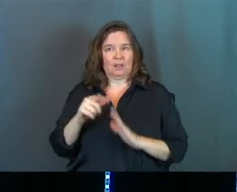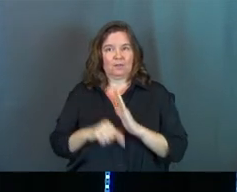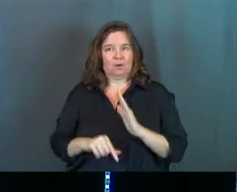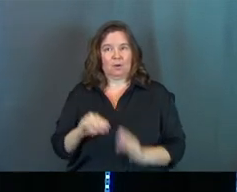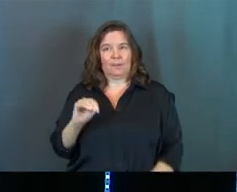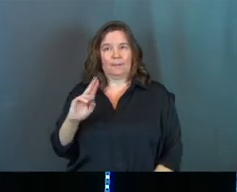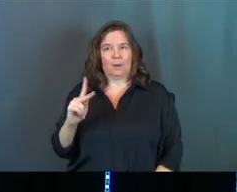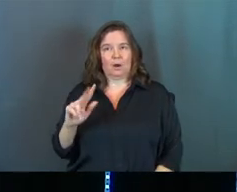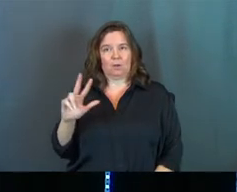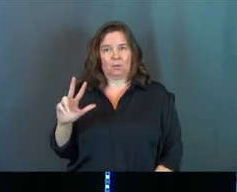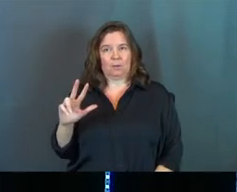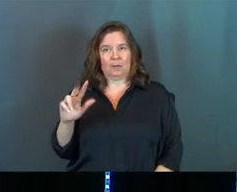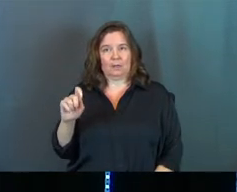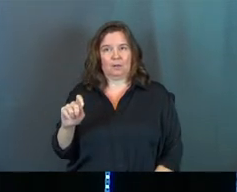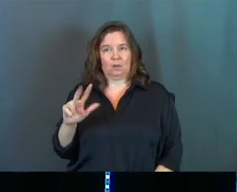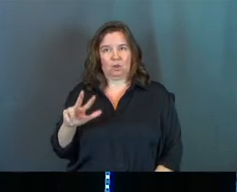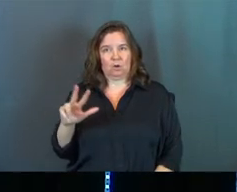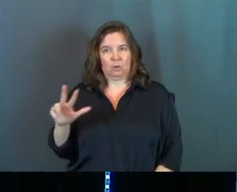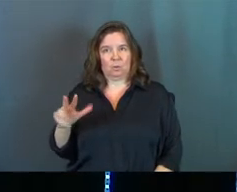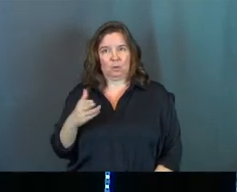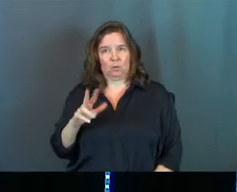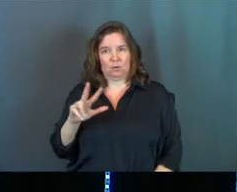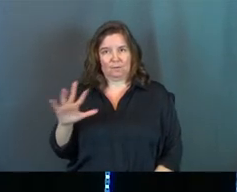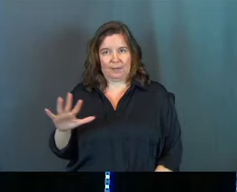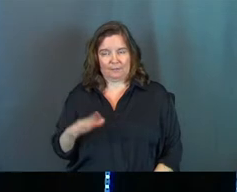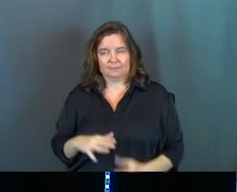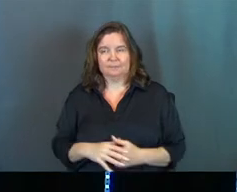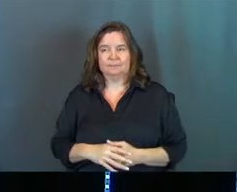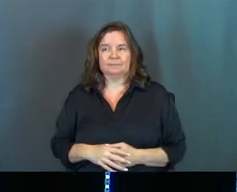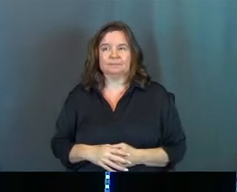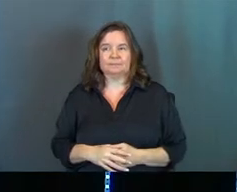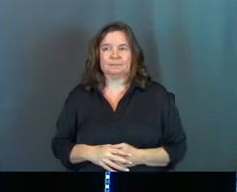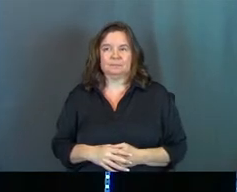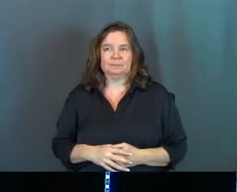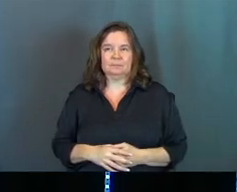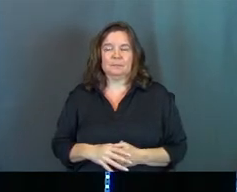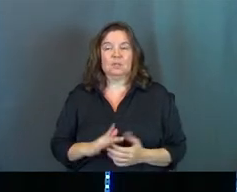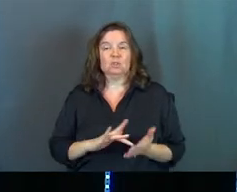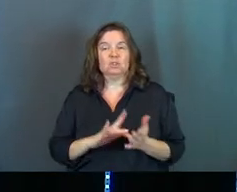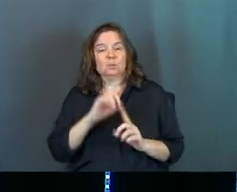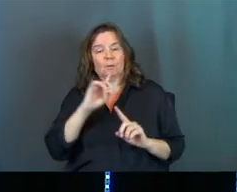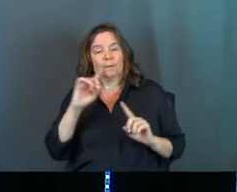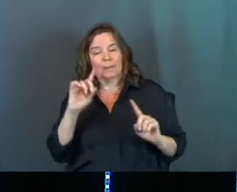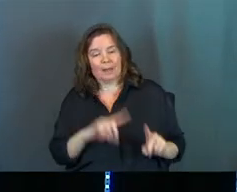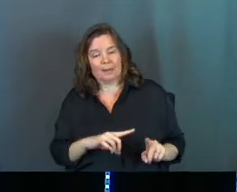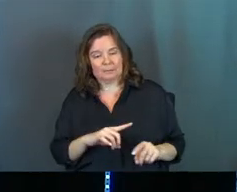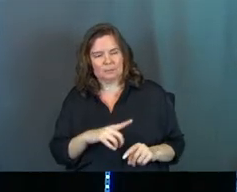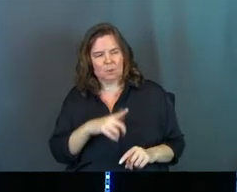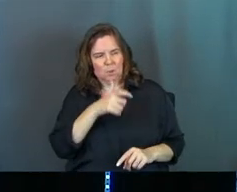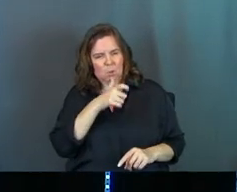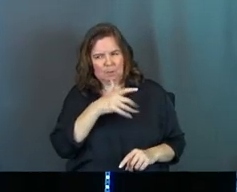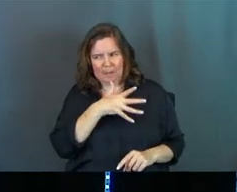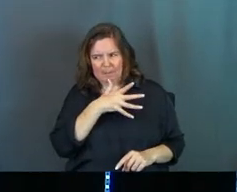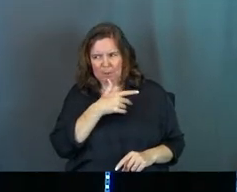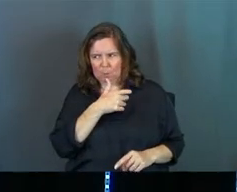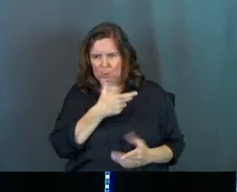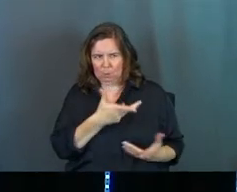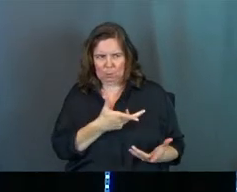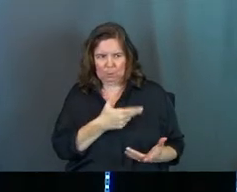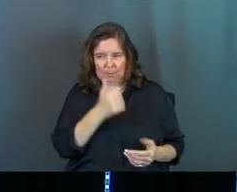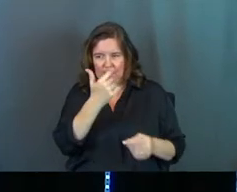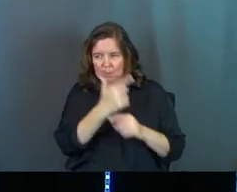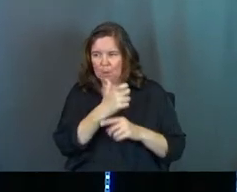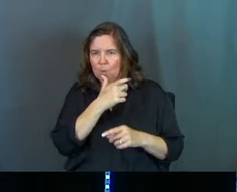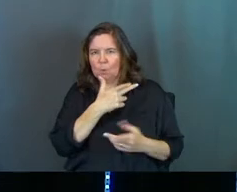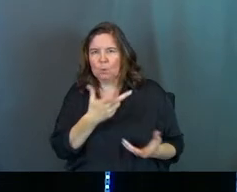33 through 35, the ending of what Jesus says when his mom, when Mary and his brothers show up. So Jesus replied, who is my mother? Who are